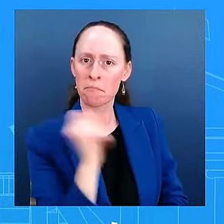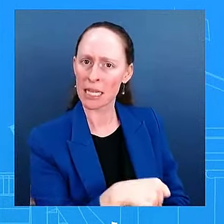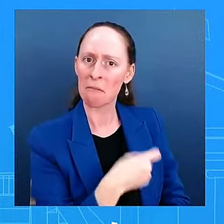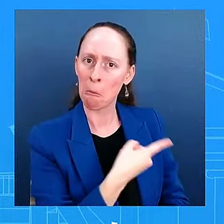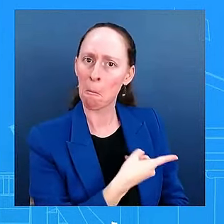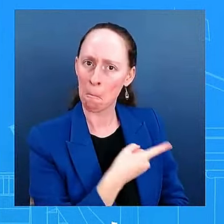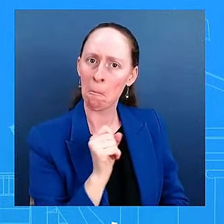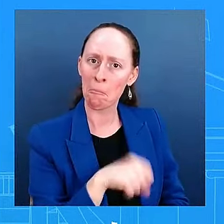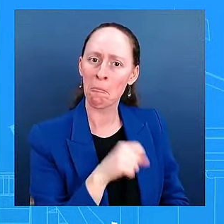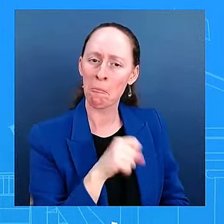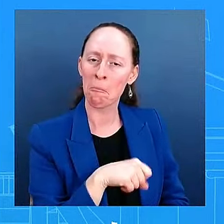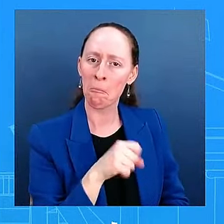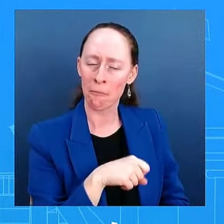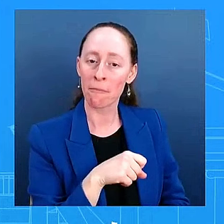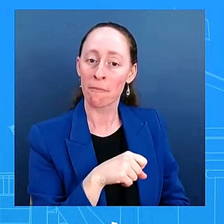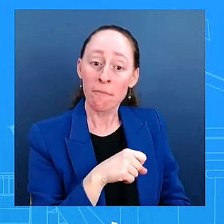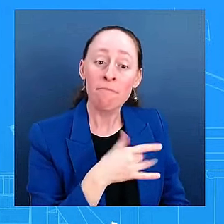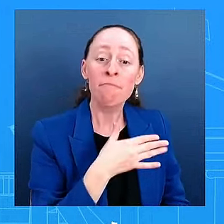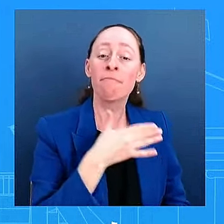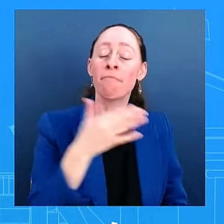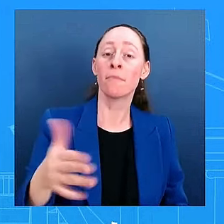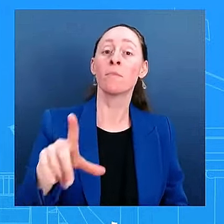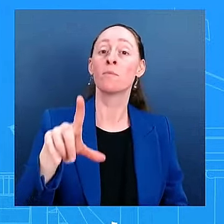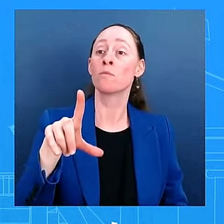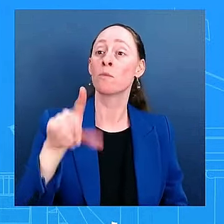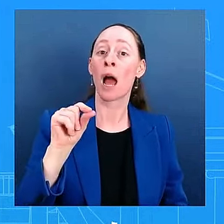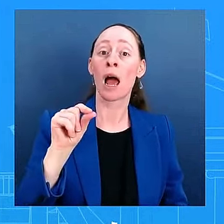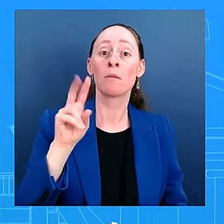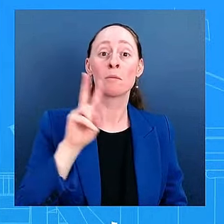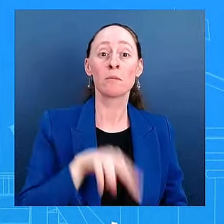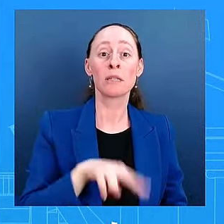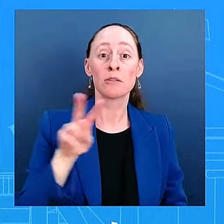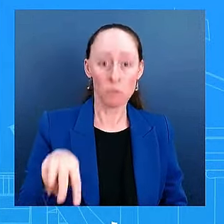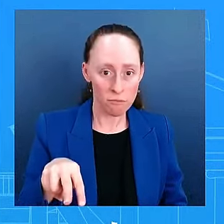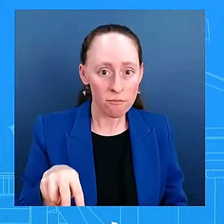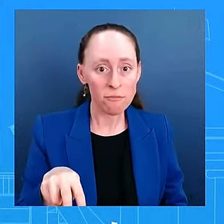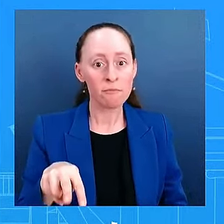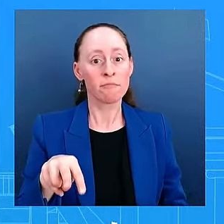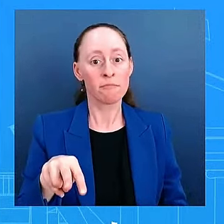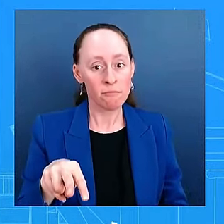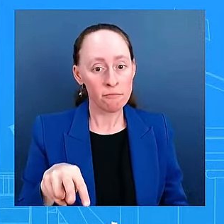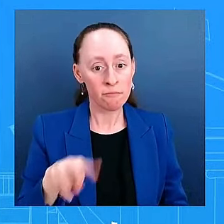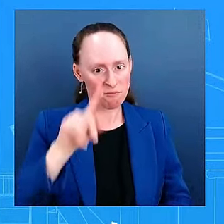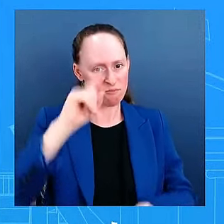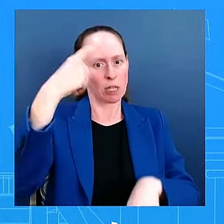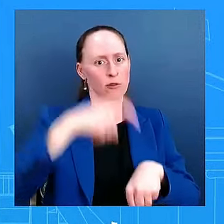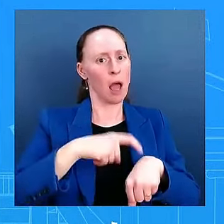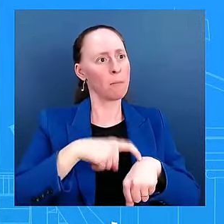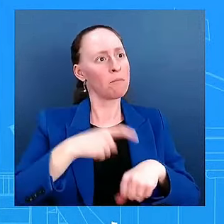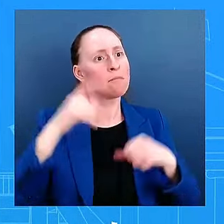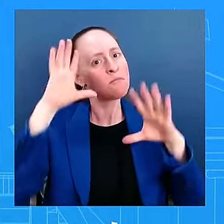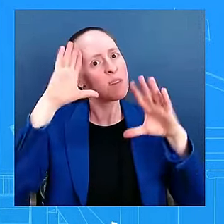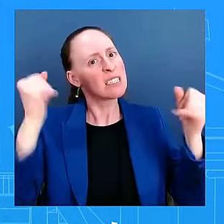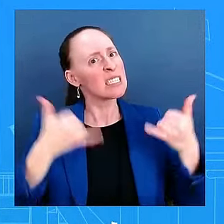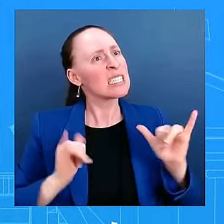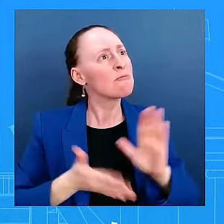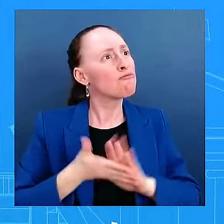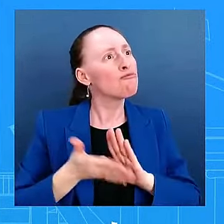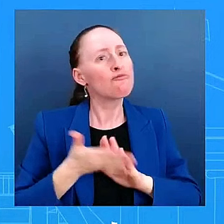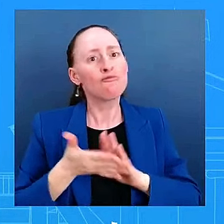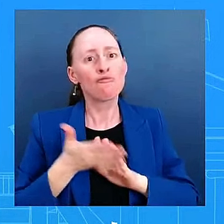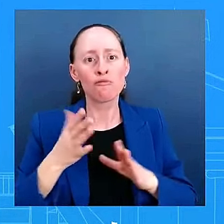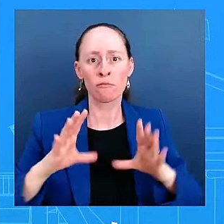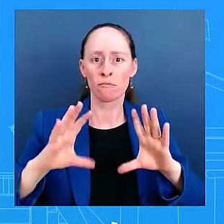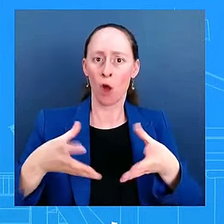administration in more than 60 years to have been able to have that type of outcome from the 2022 midterms when everybody said it would be